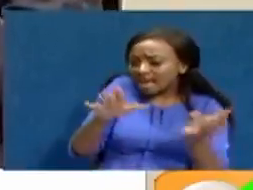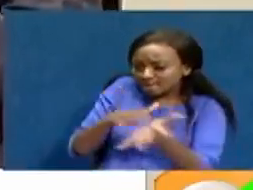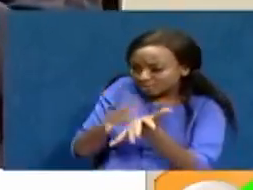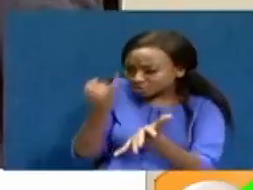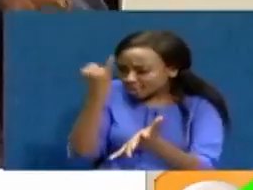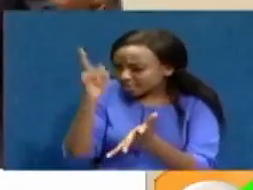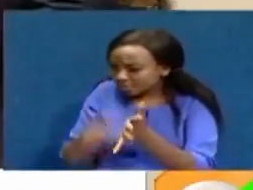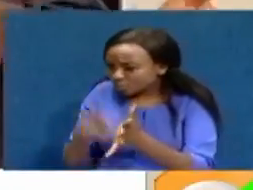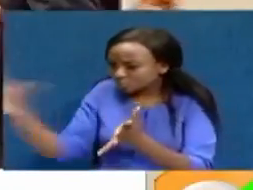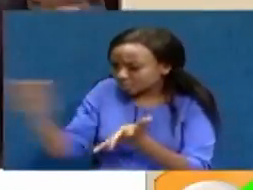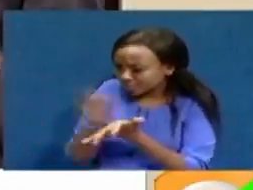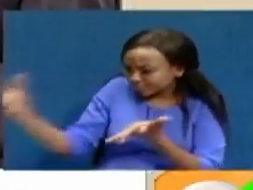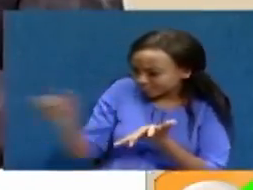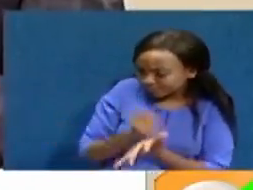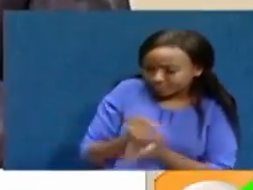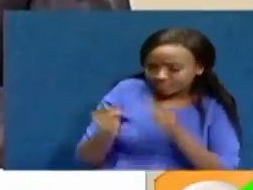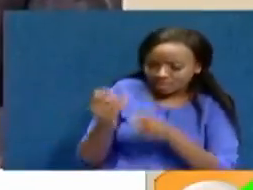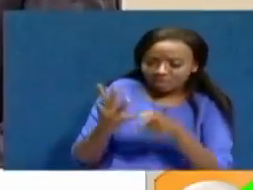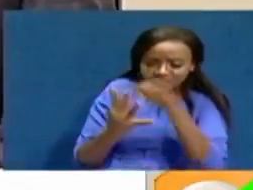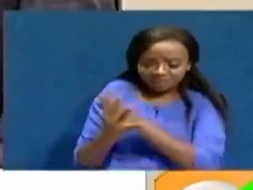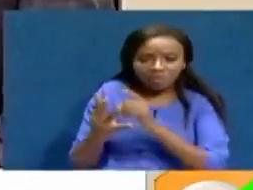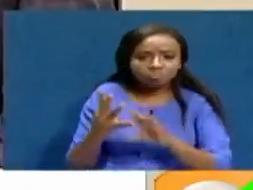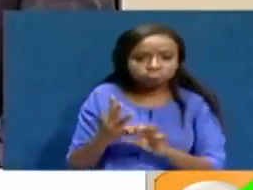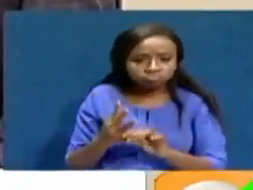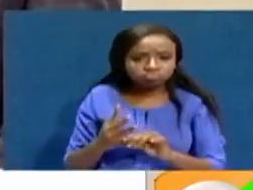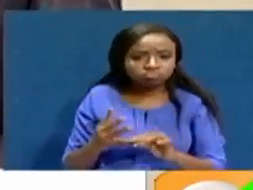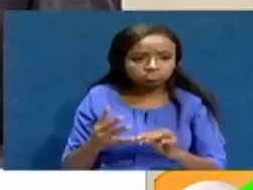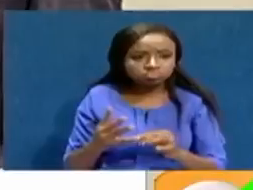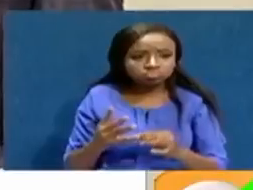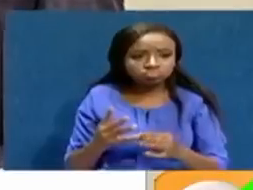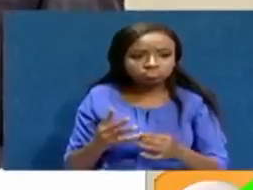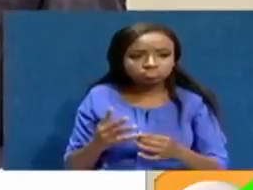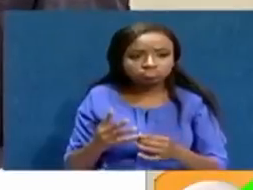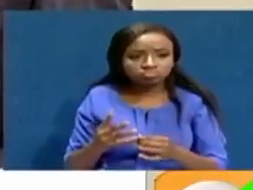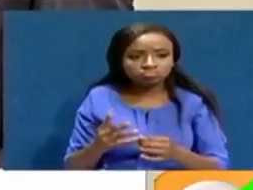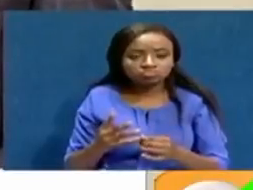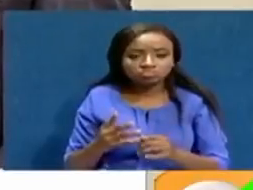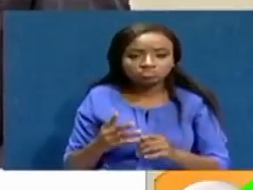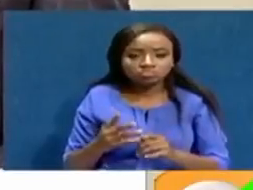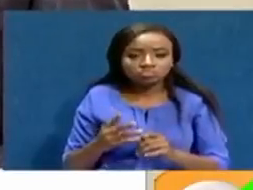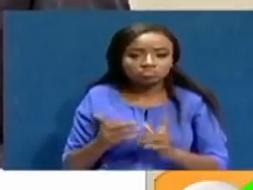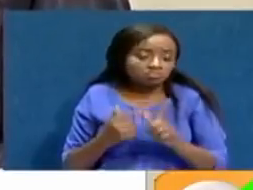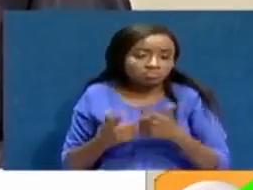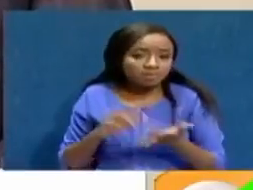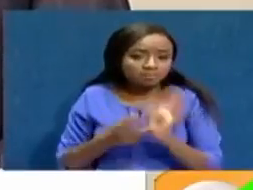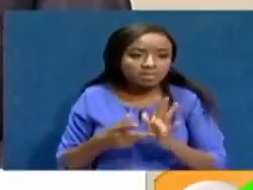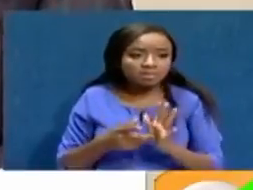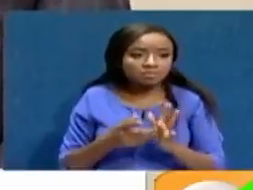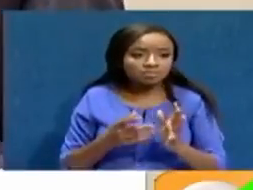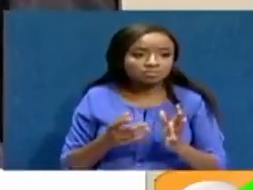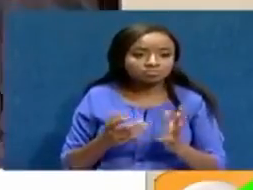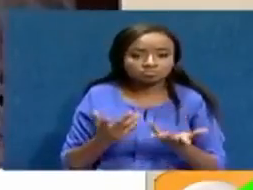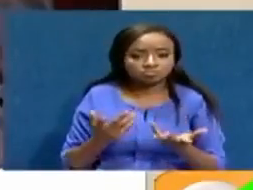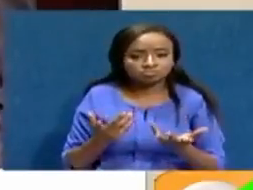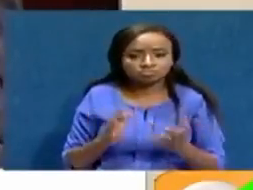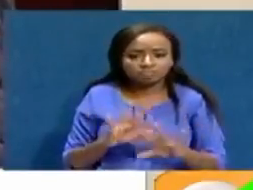will be in tandem with the recommendation by the parliamentary committee, because all that we will then have to do is to fill the